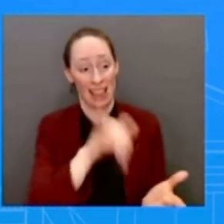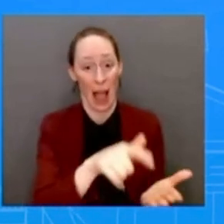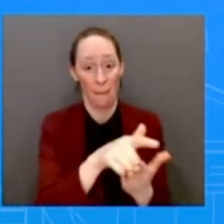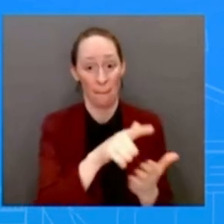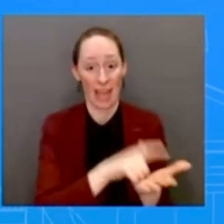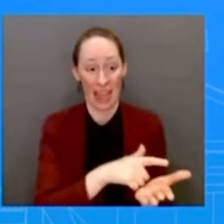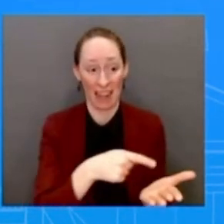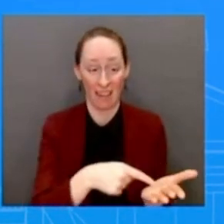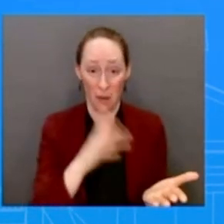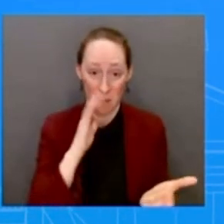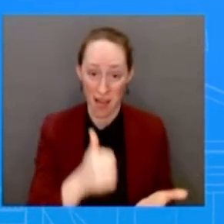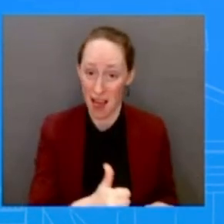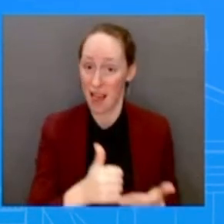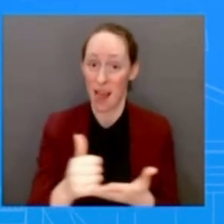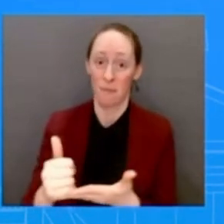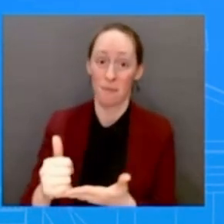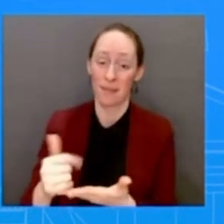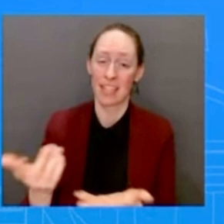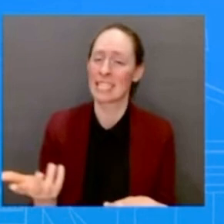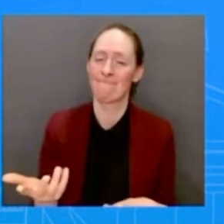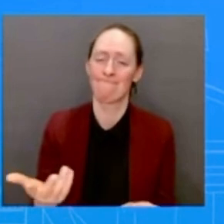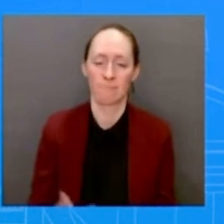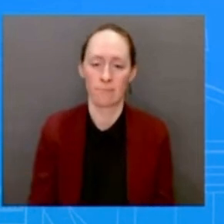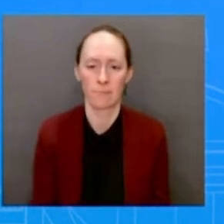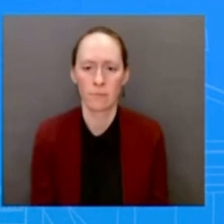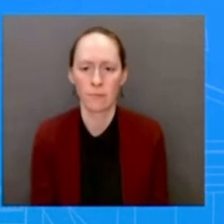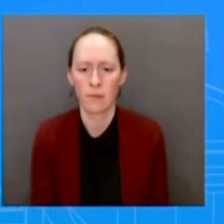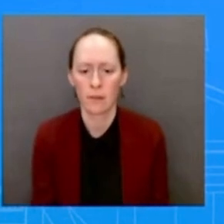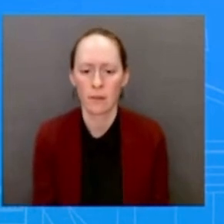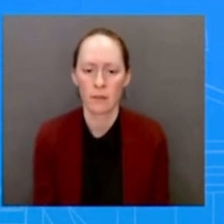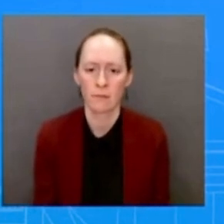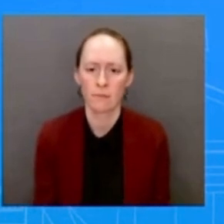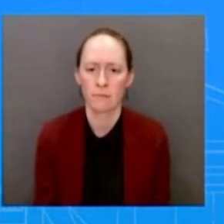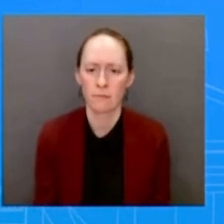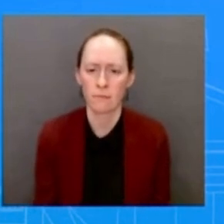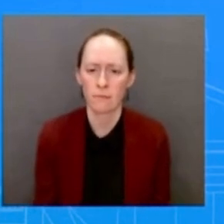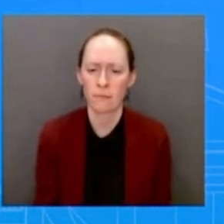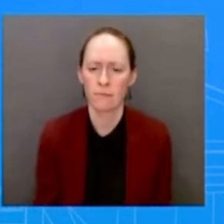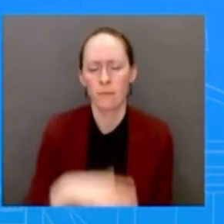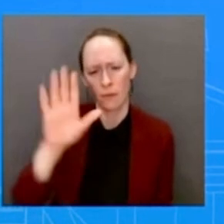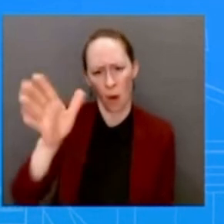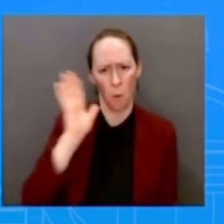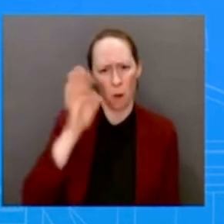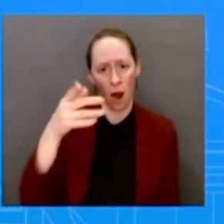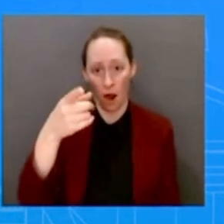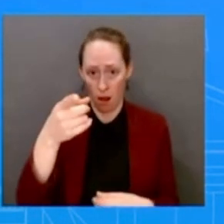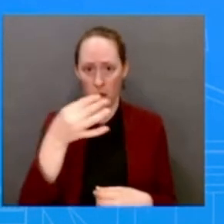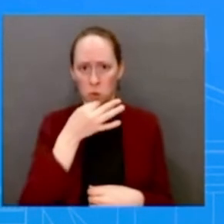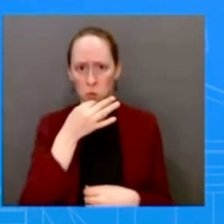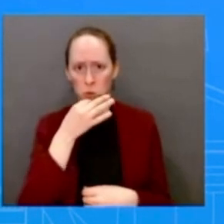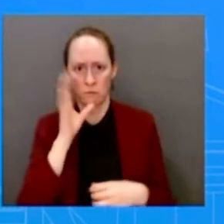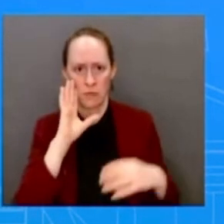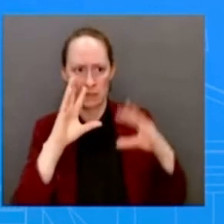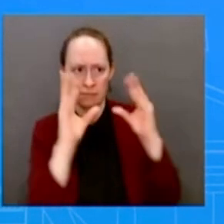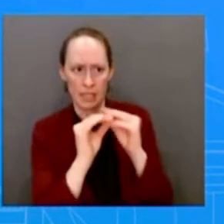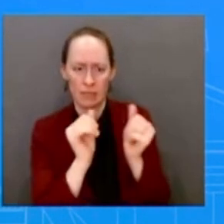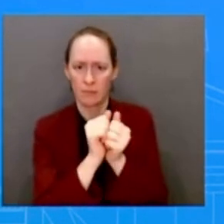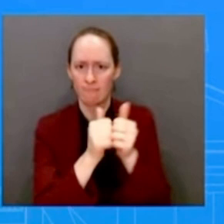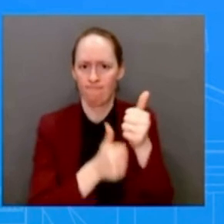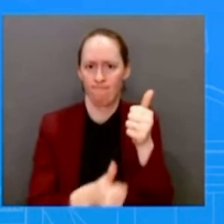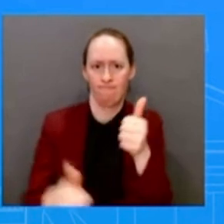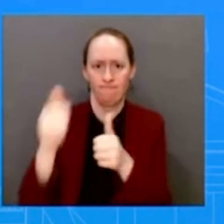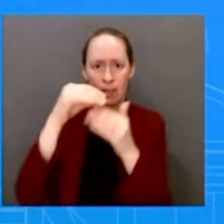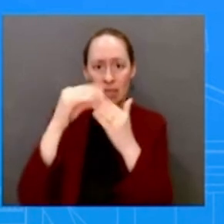A question on the meeting today with the German Chancellor. Not long ago, both Chancellor Schultz, along with President Macron, reportedly told